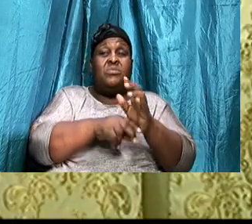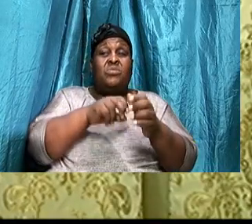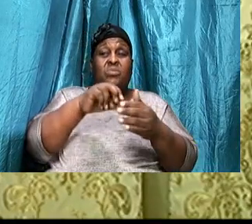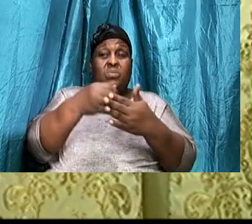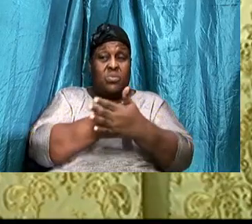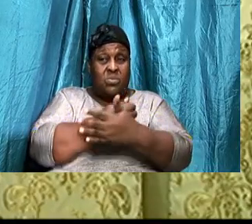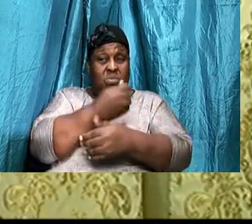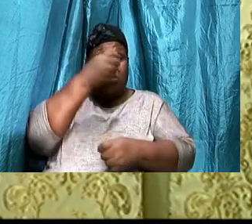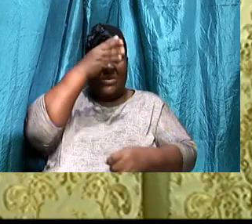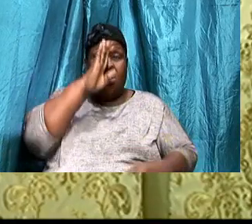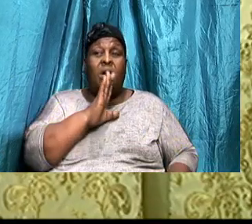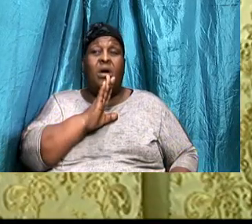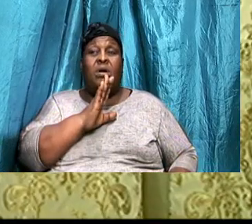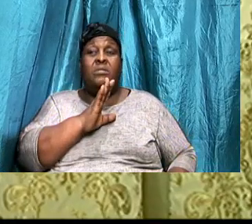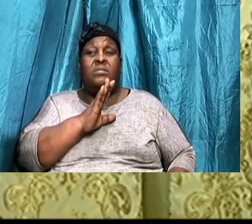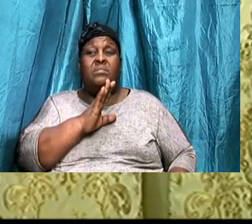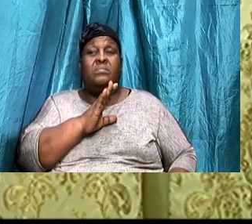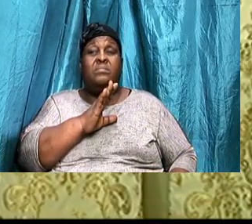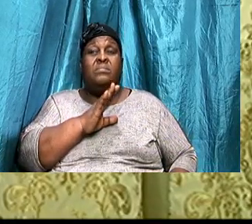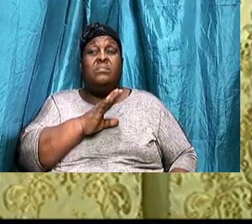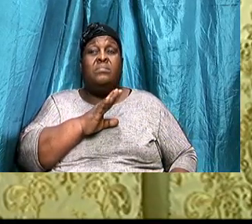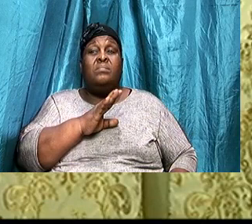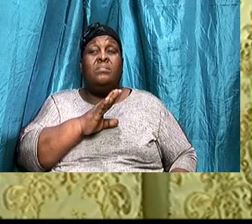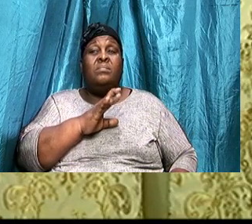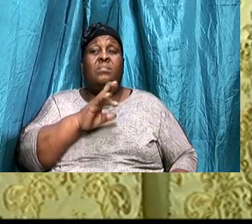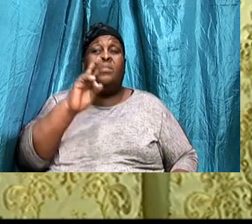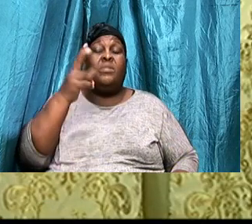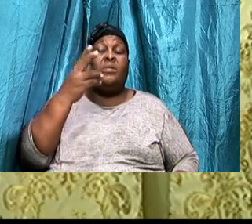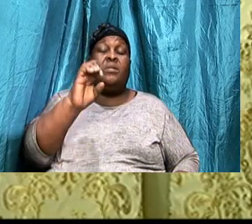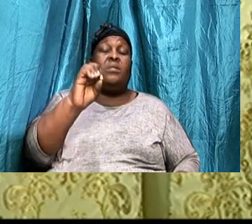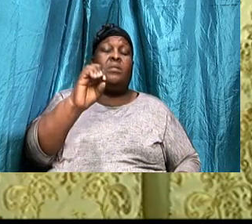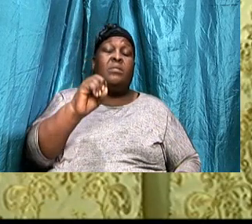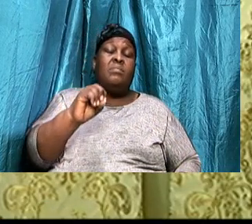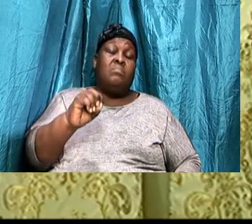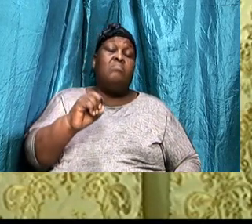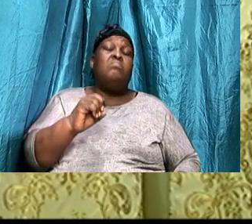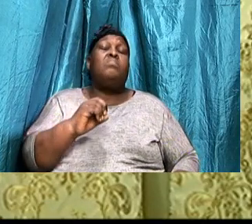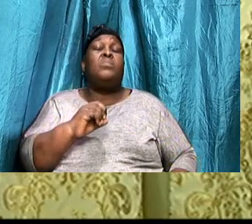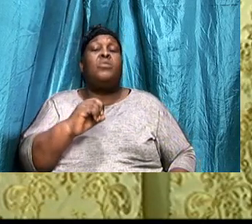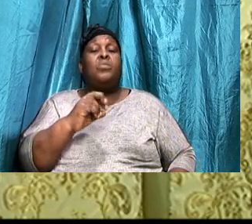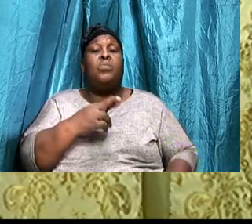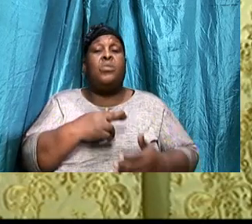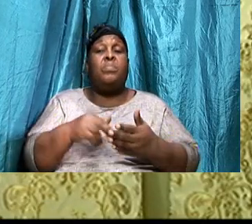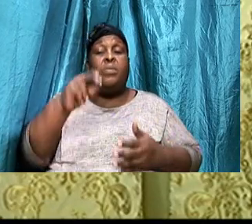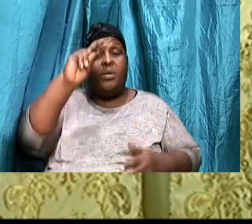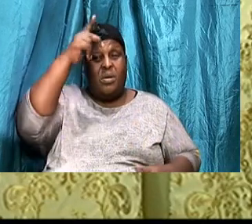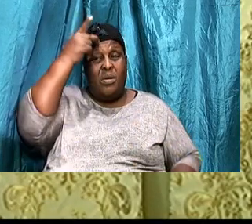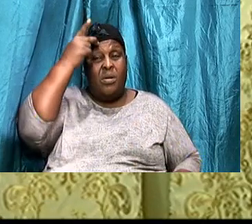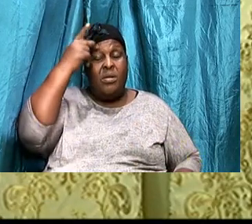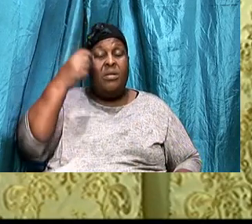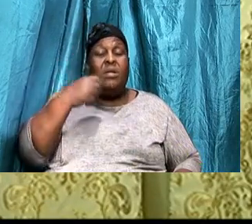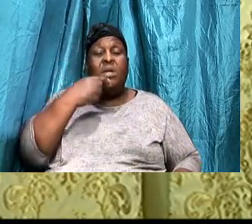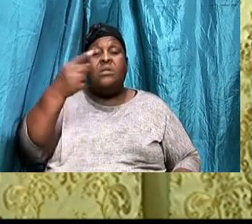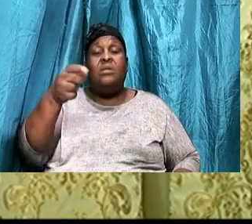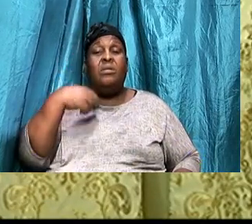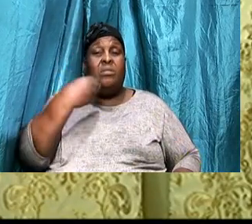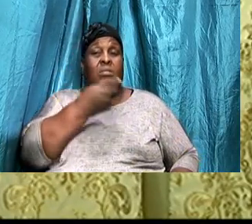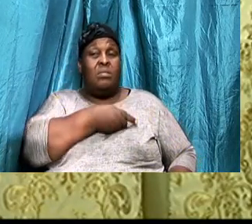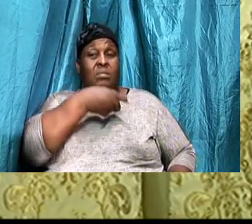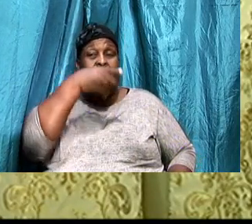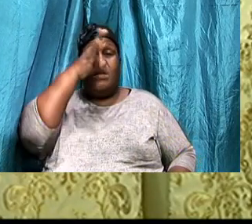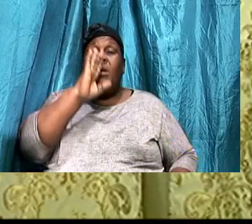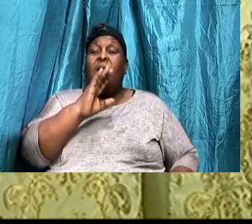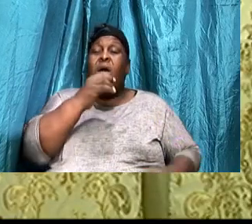In 2nd Corinthians, 5, 18 to 21, We read, Where Paul tells us, That God made it,